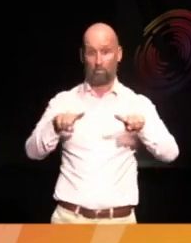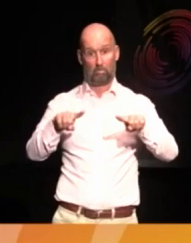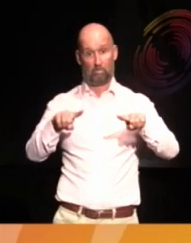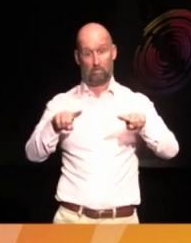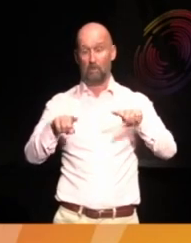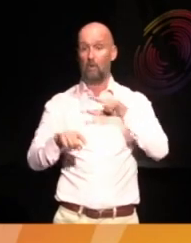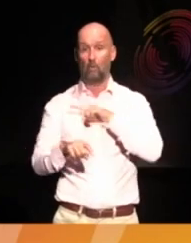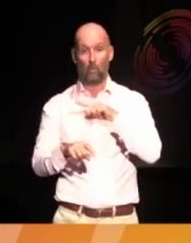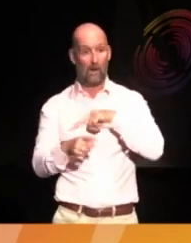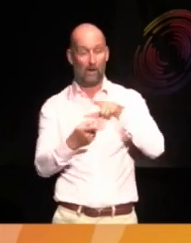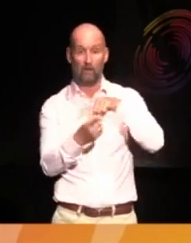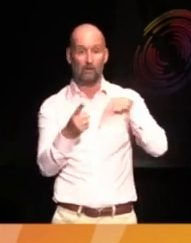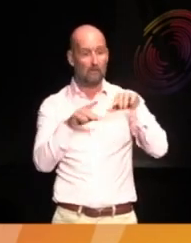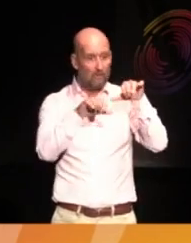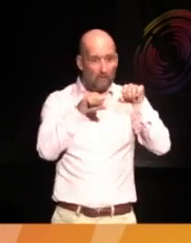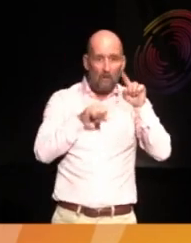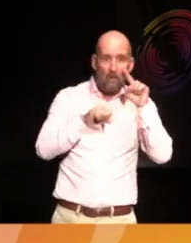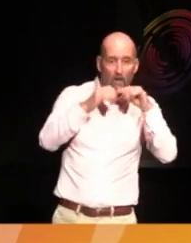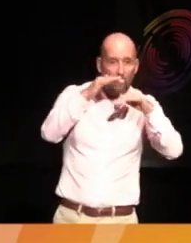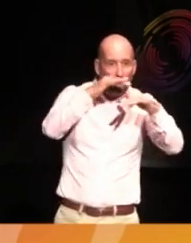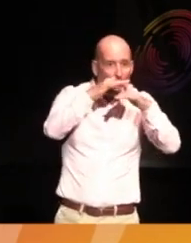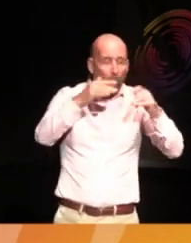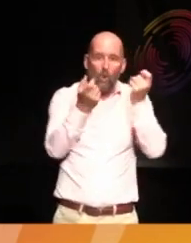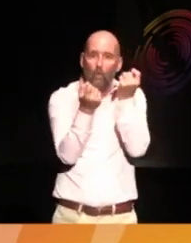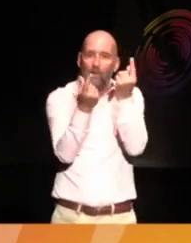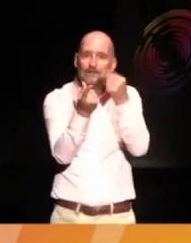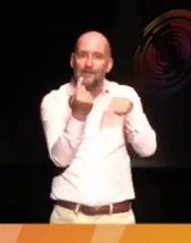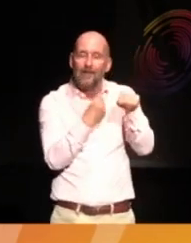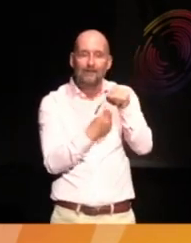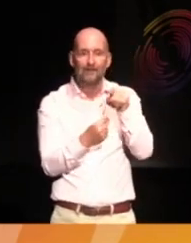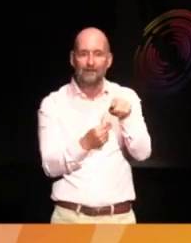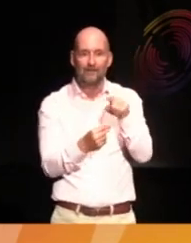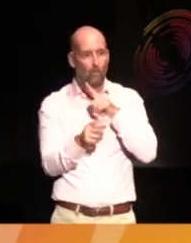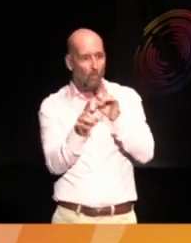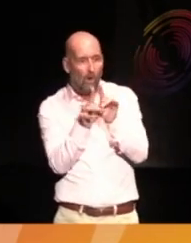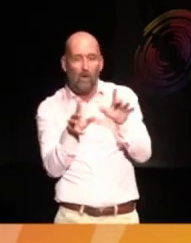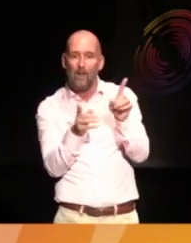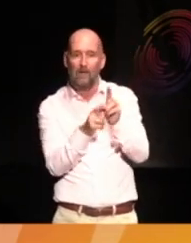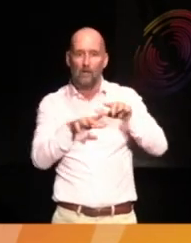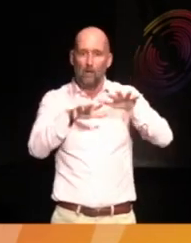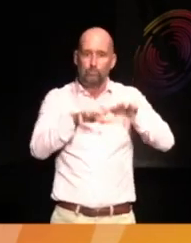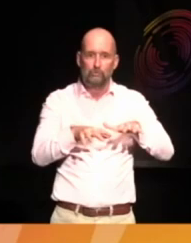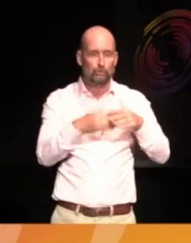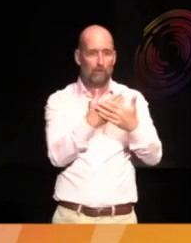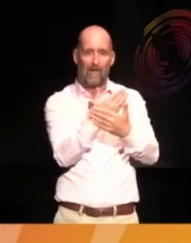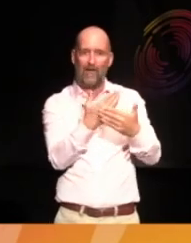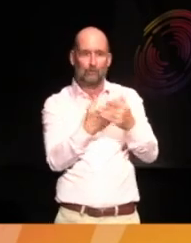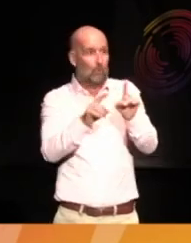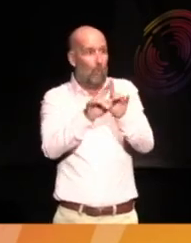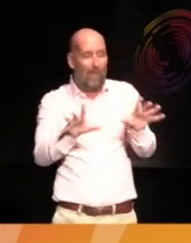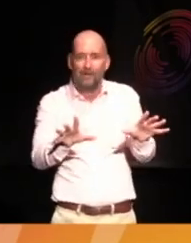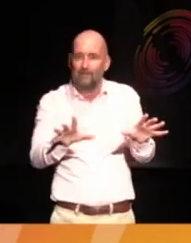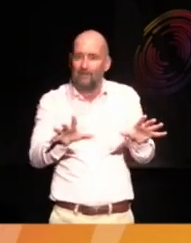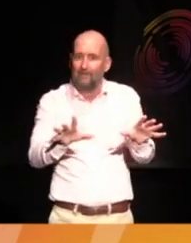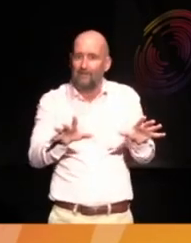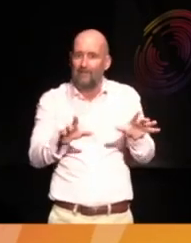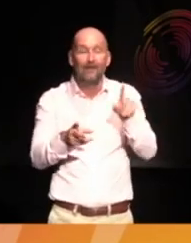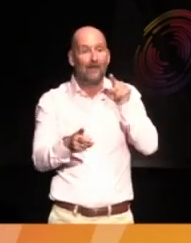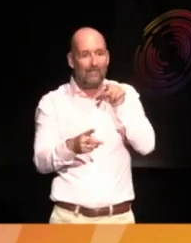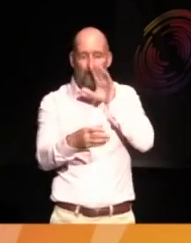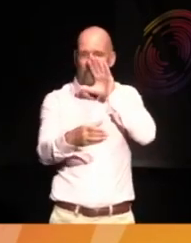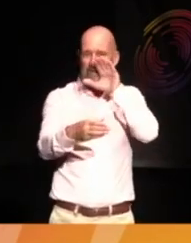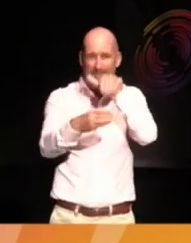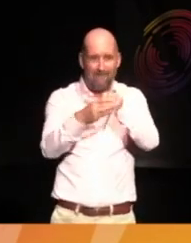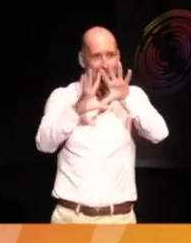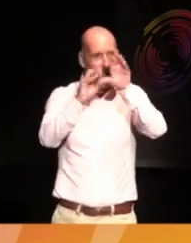the insights and the understanding and that notion of what it means to be British Asian, you know, that will be at the heart of this gallery.